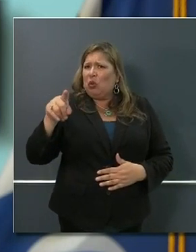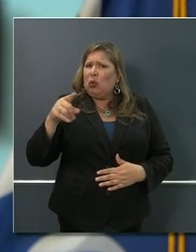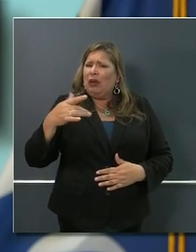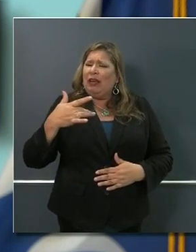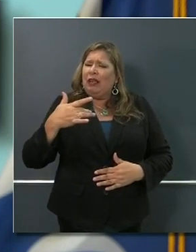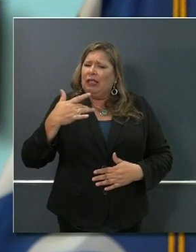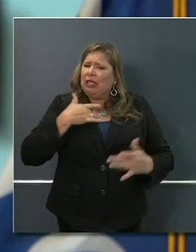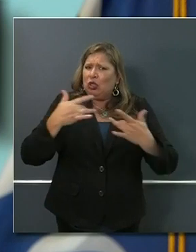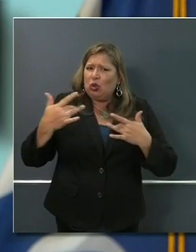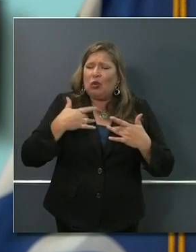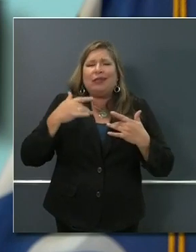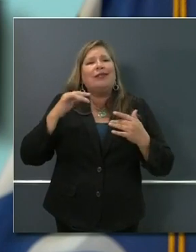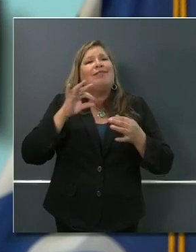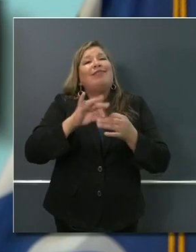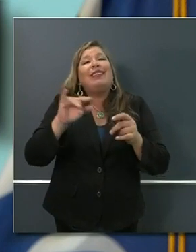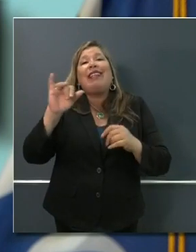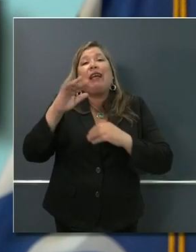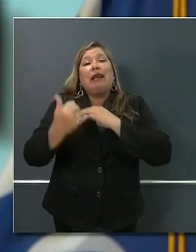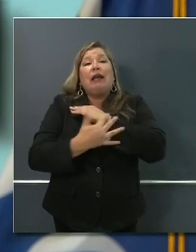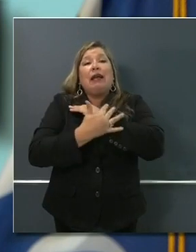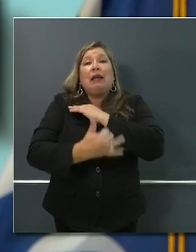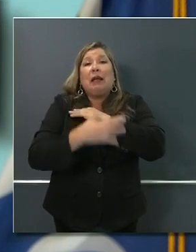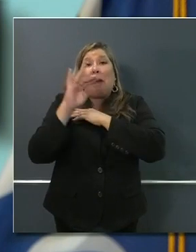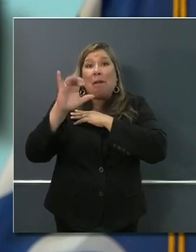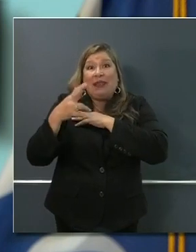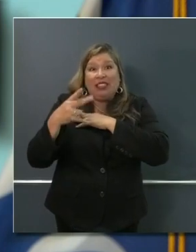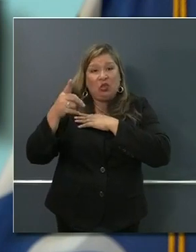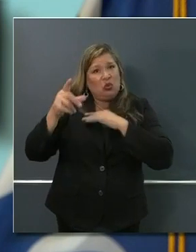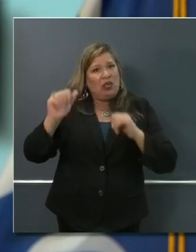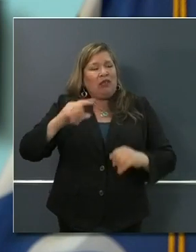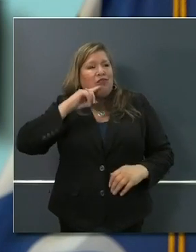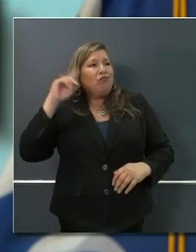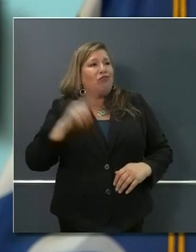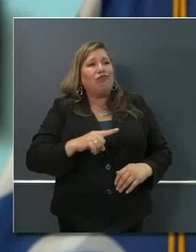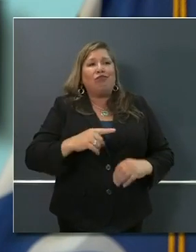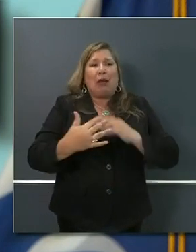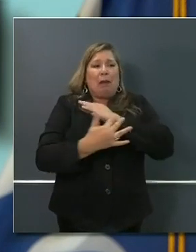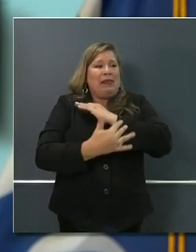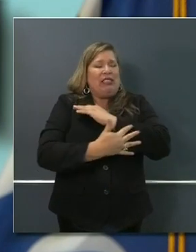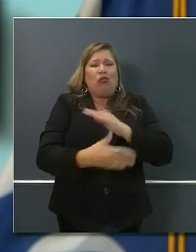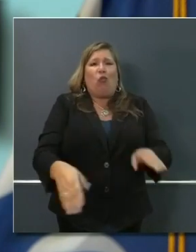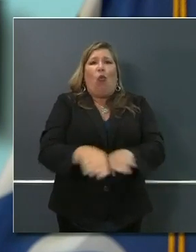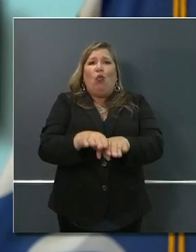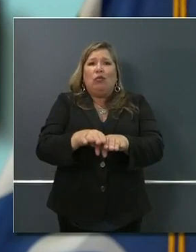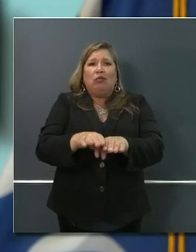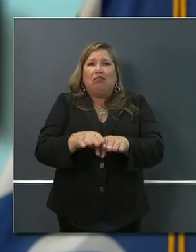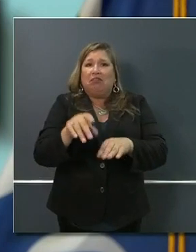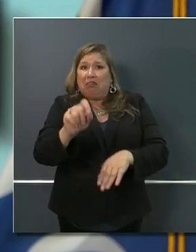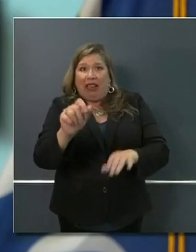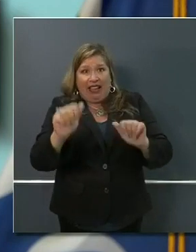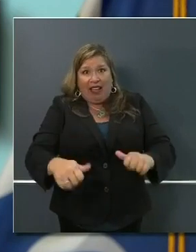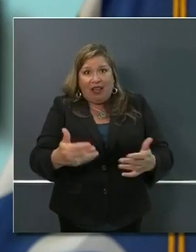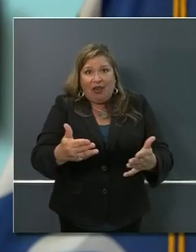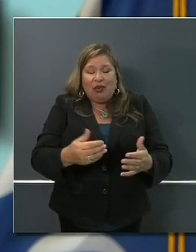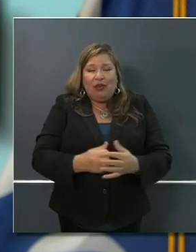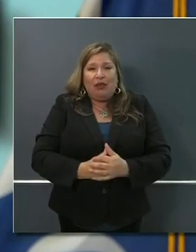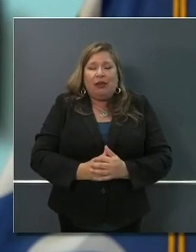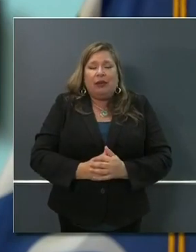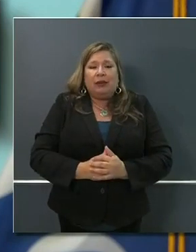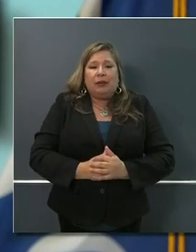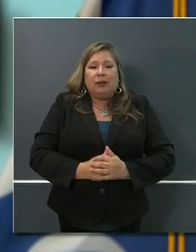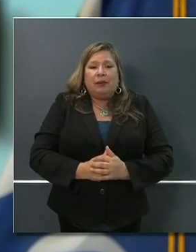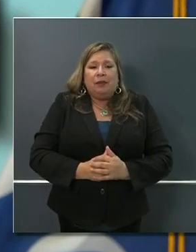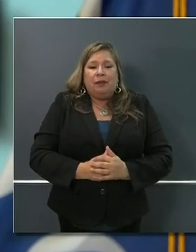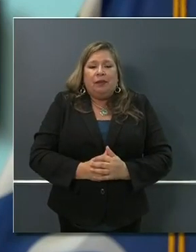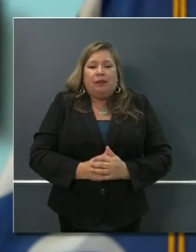simply say beaches are closed? Yeah. So we last, well, on Thursday, I expressed specific